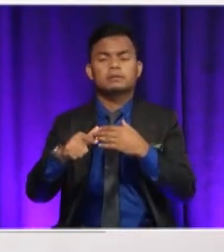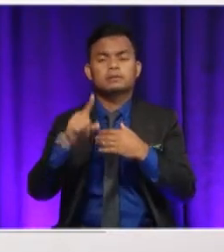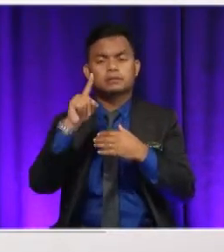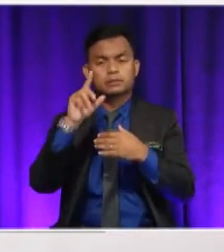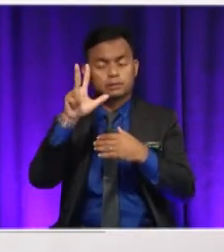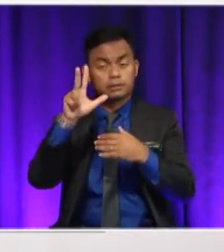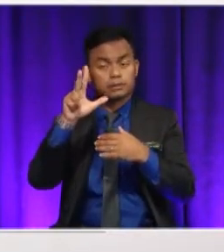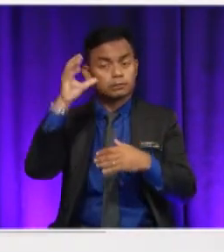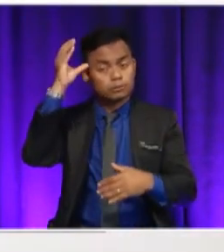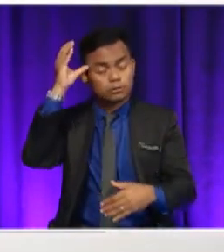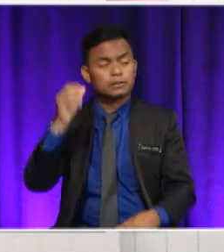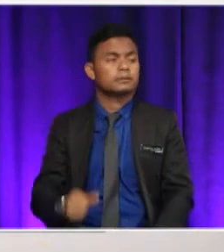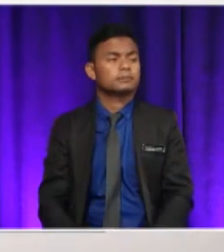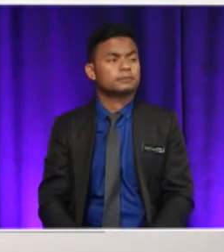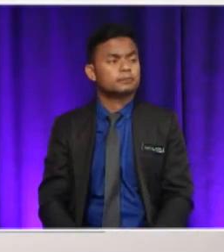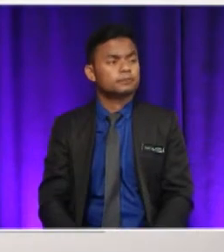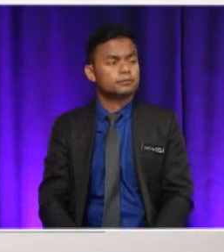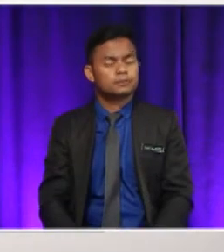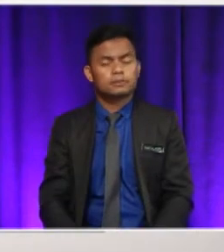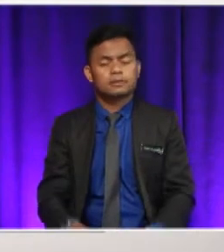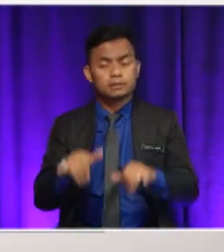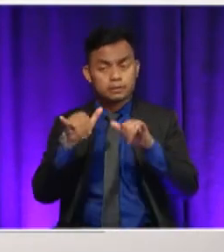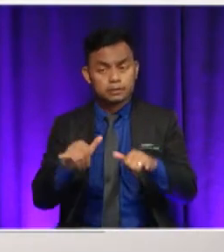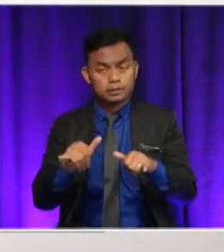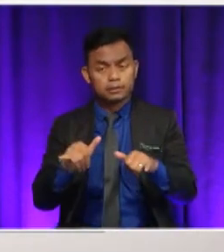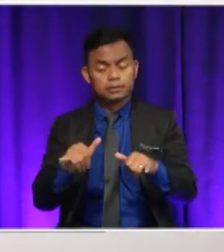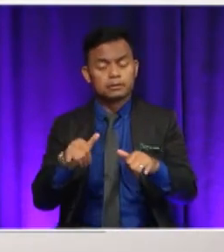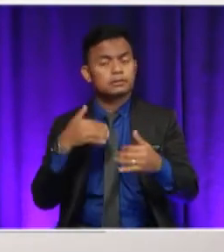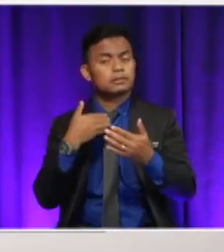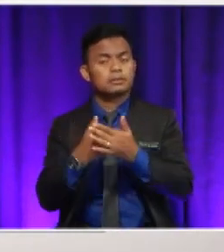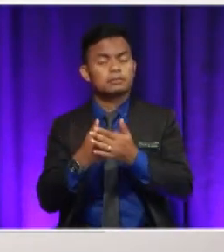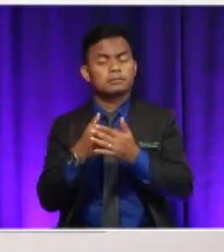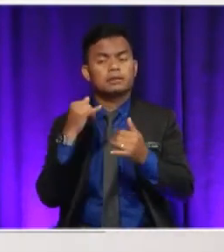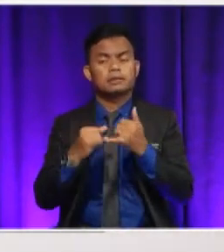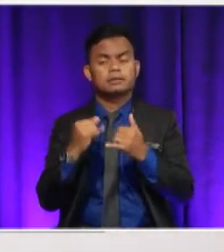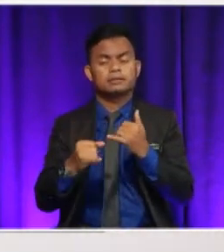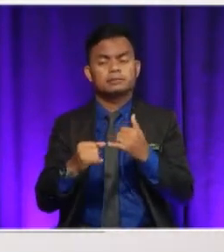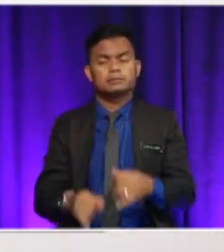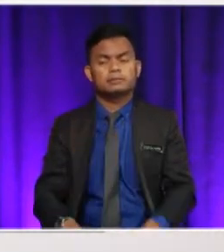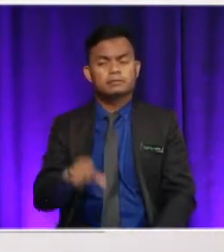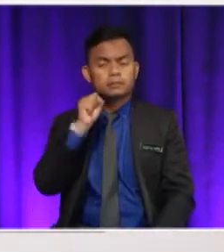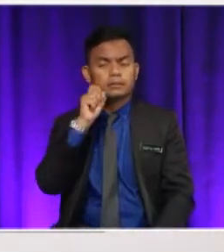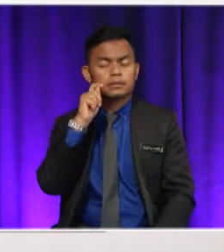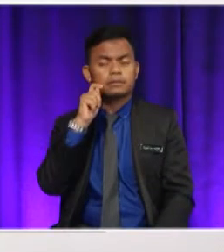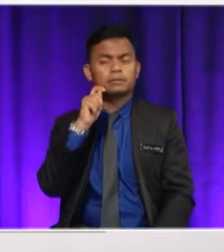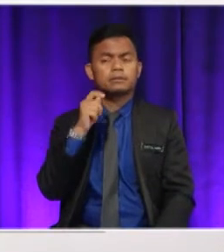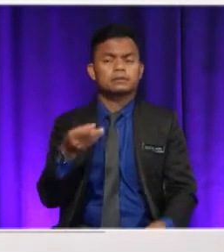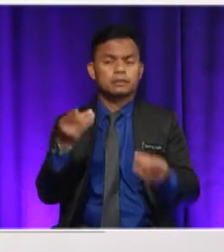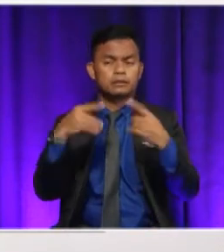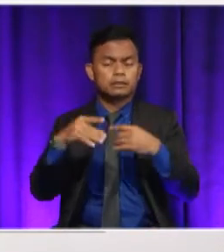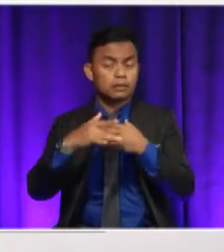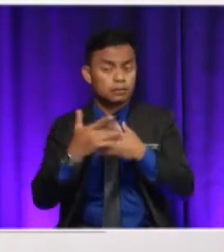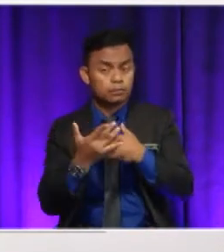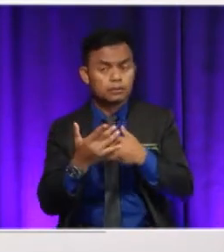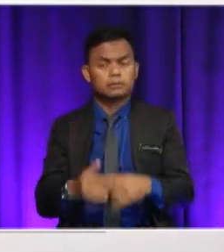was joined by a Peruvian Forrester Cho who stayed with him until the end. Staford had estimate that it would take him a year to complete the